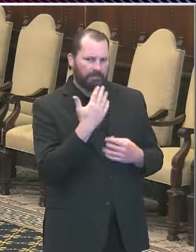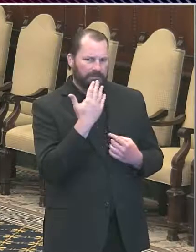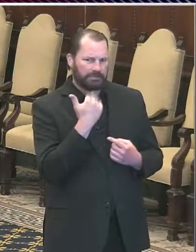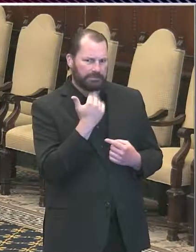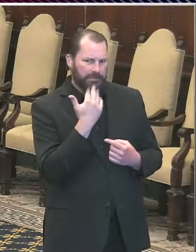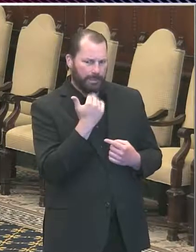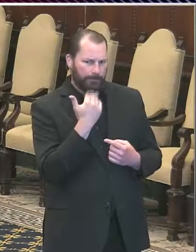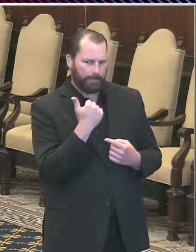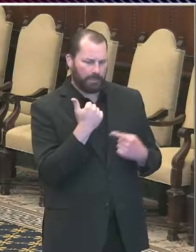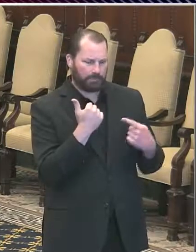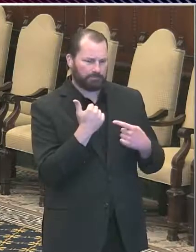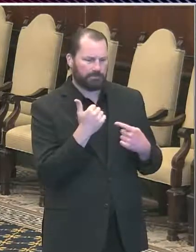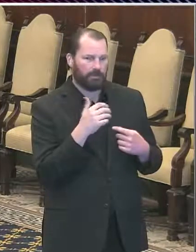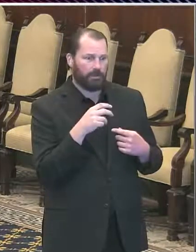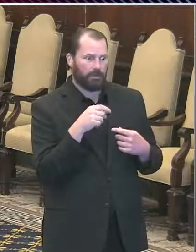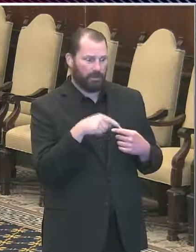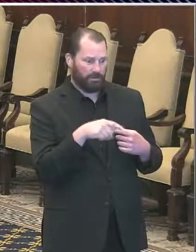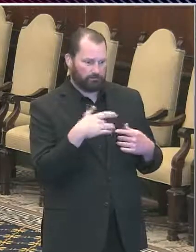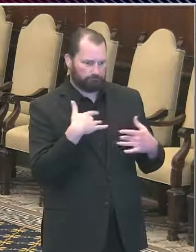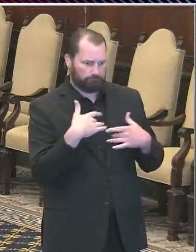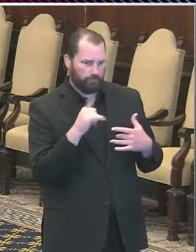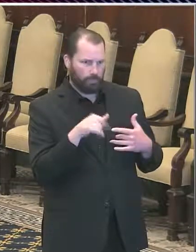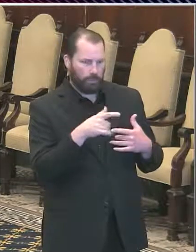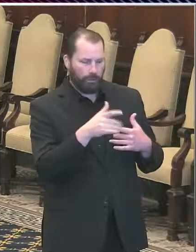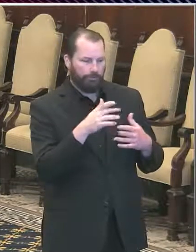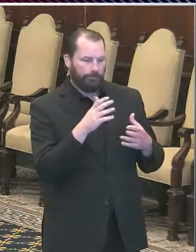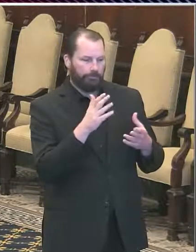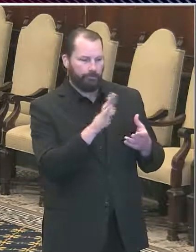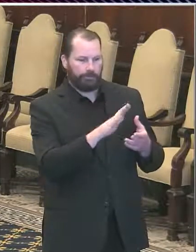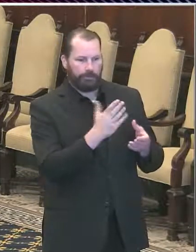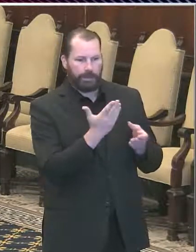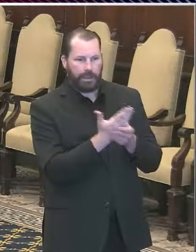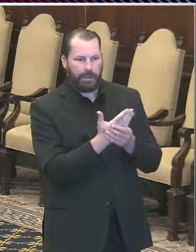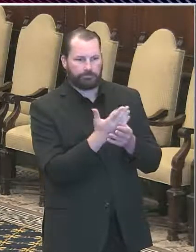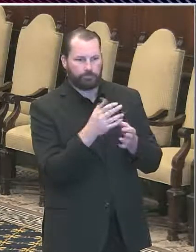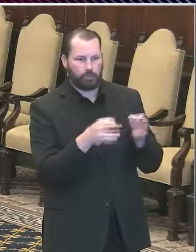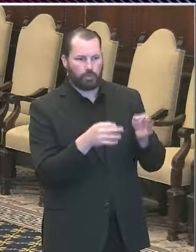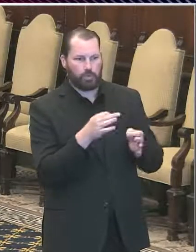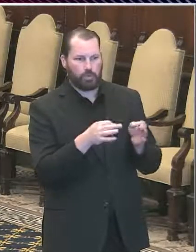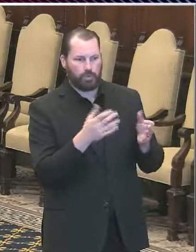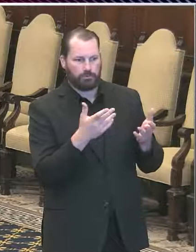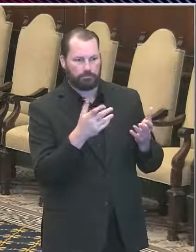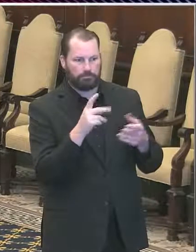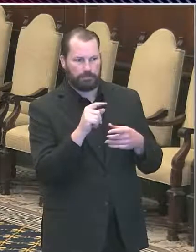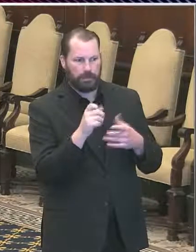and other people in terms of dates court dates that are not being scheduled